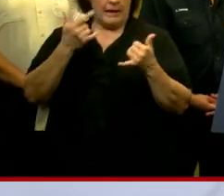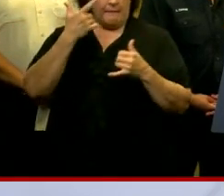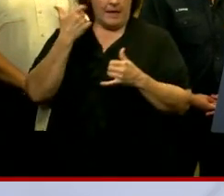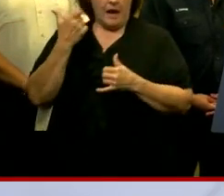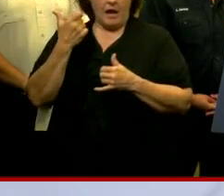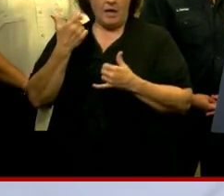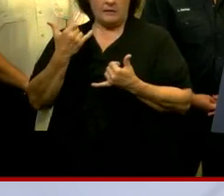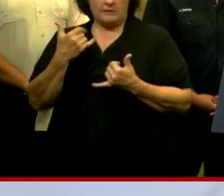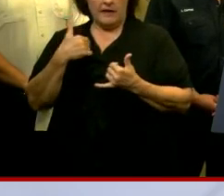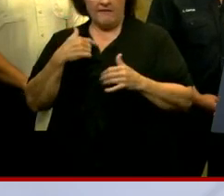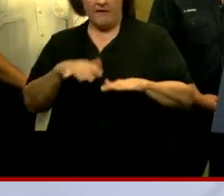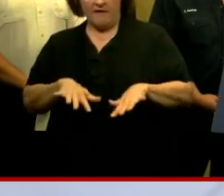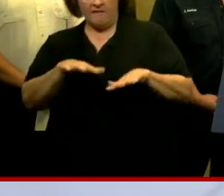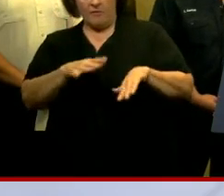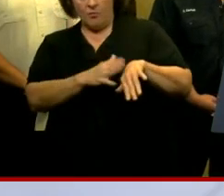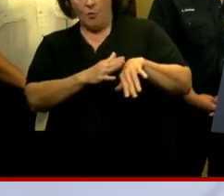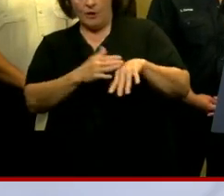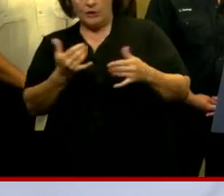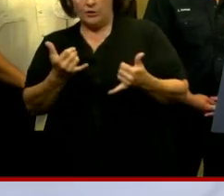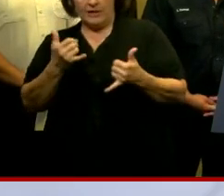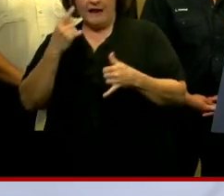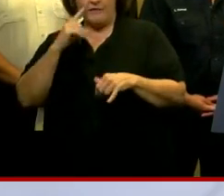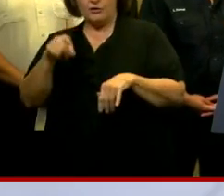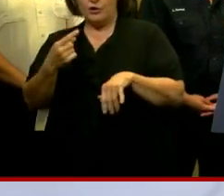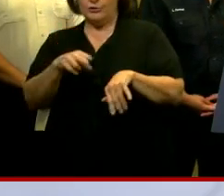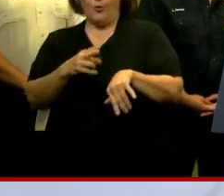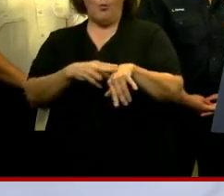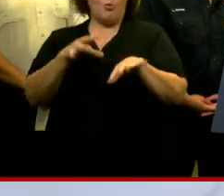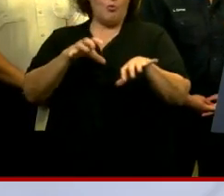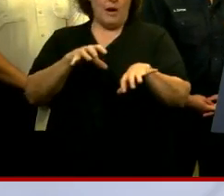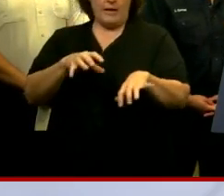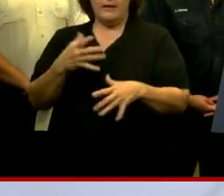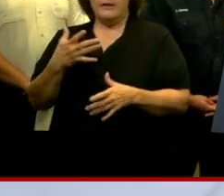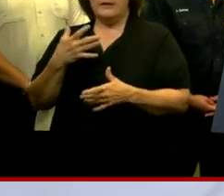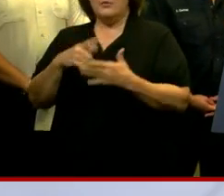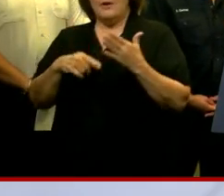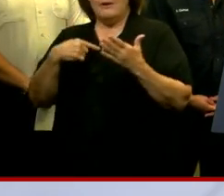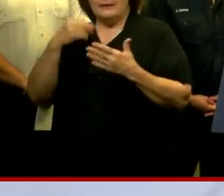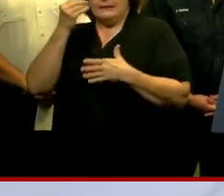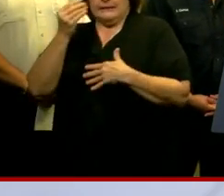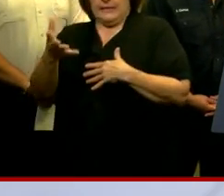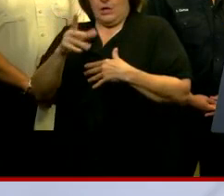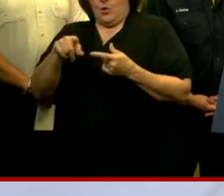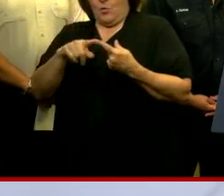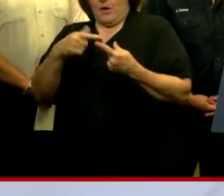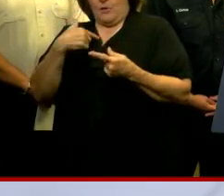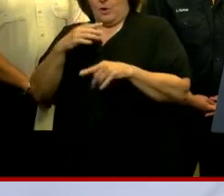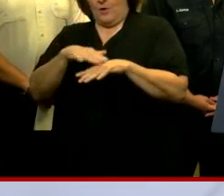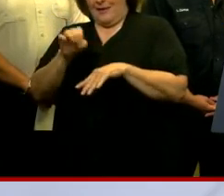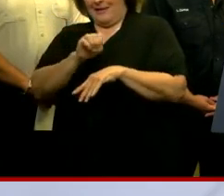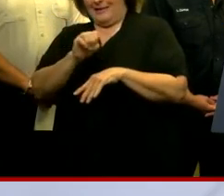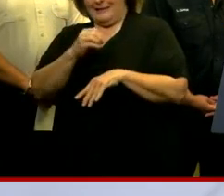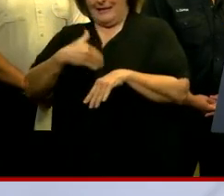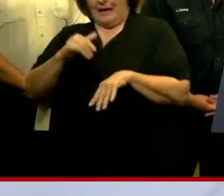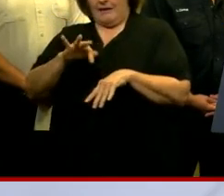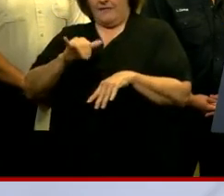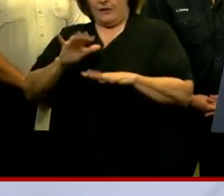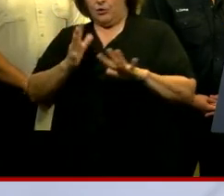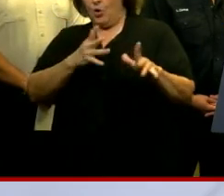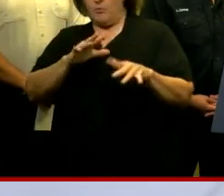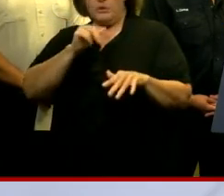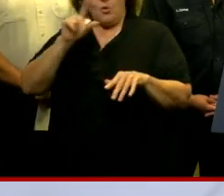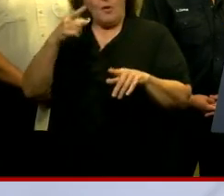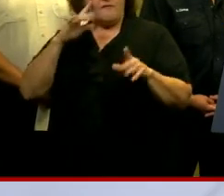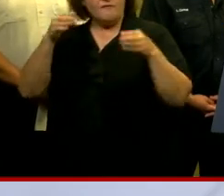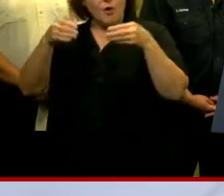were under a flood advisory earlier today just for normal rain. And what I would say about that is when we are on the east side of the storm, don't